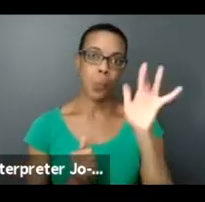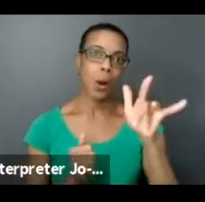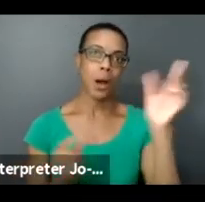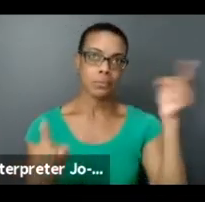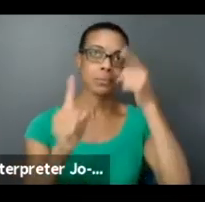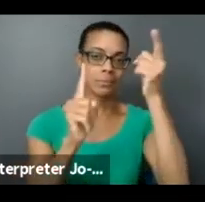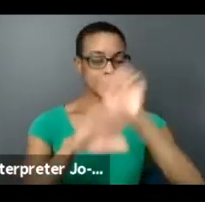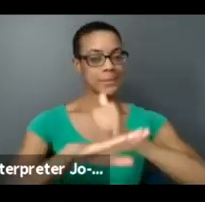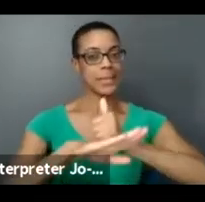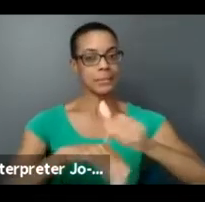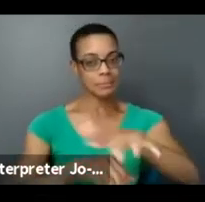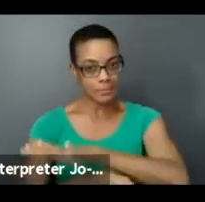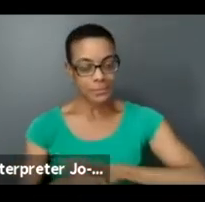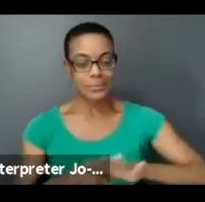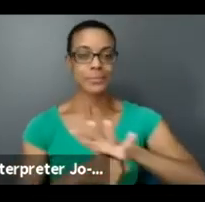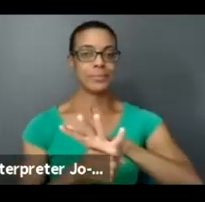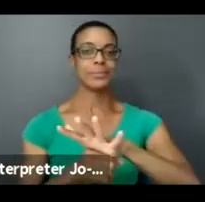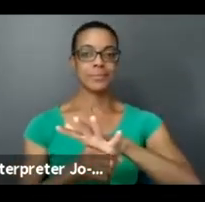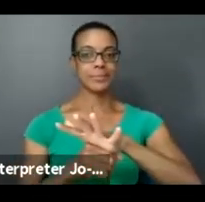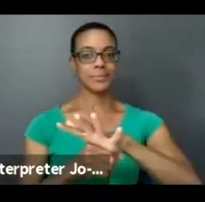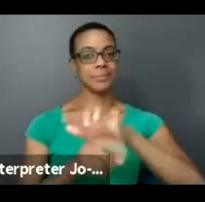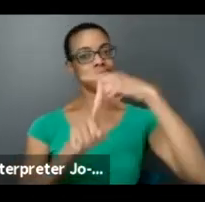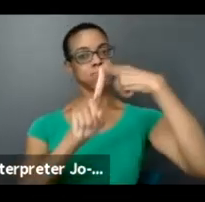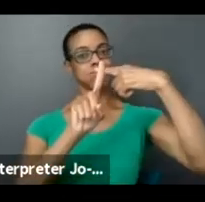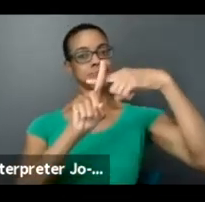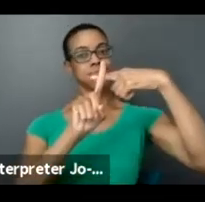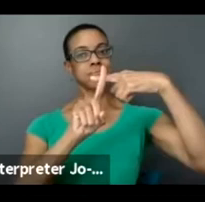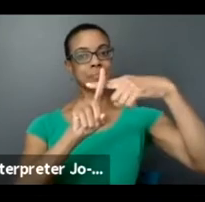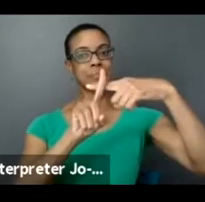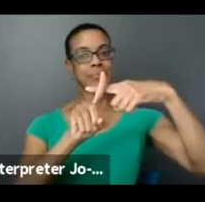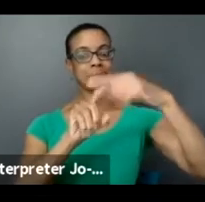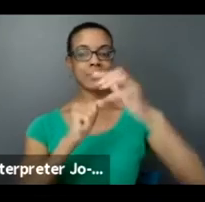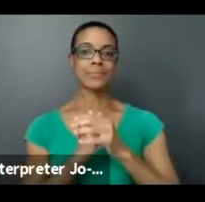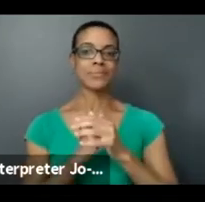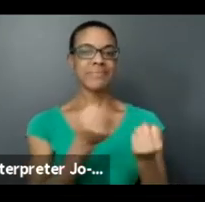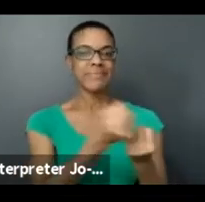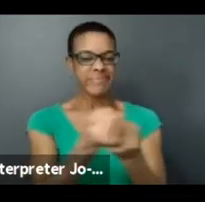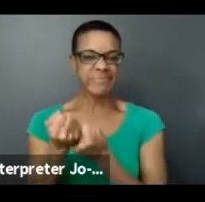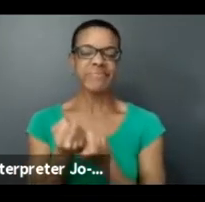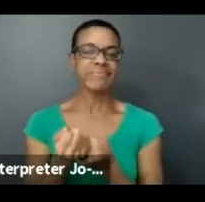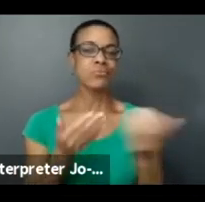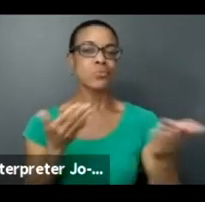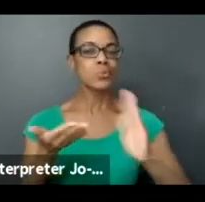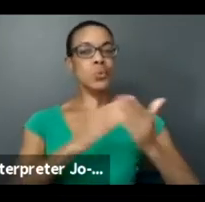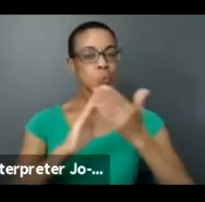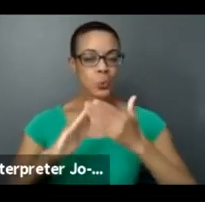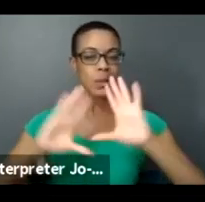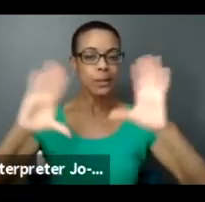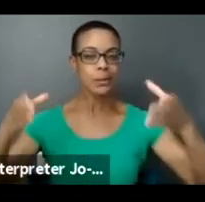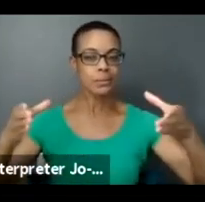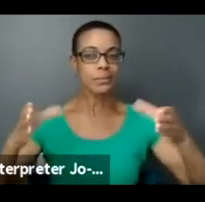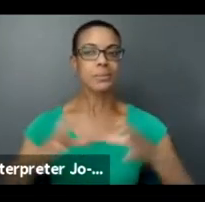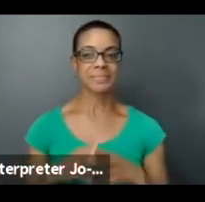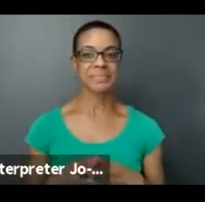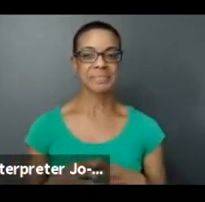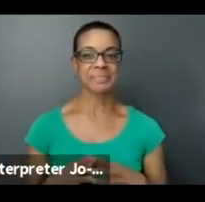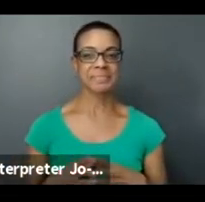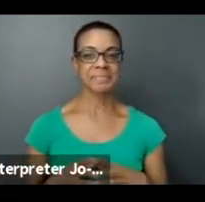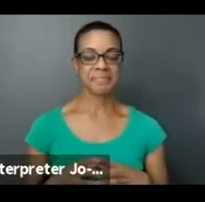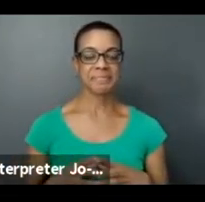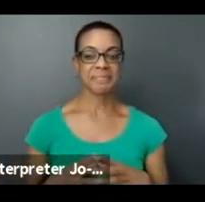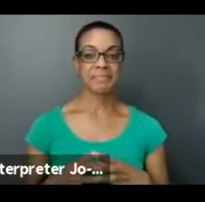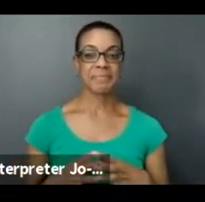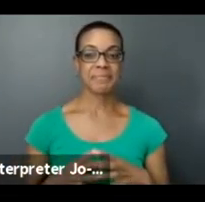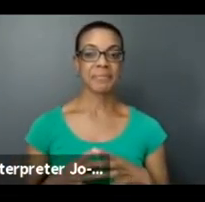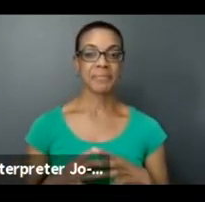a space that is something that serves the needs of community. So we are working